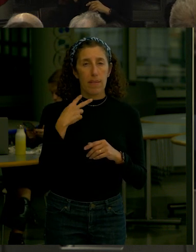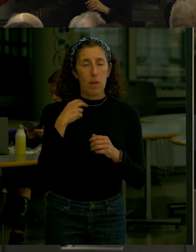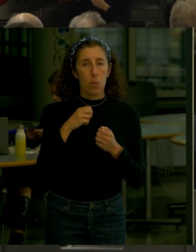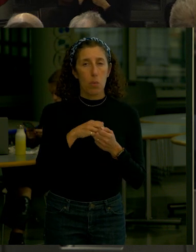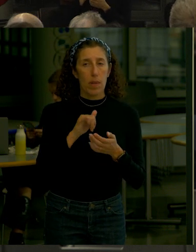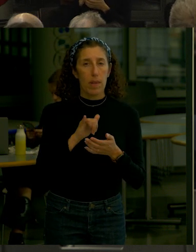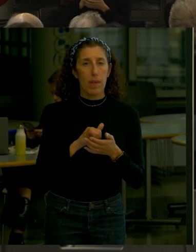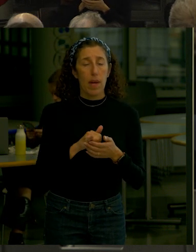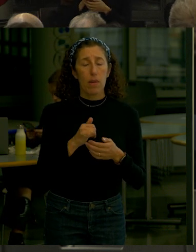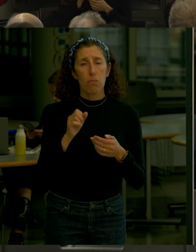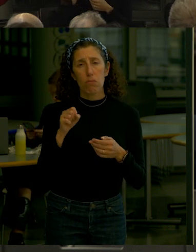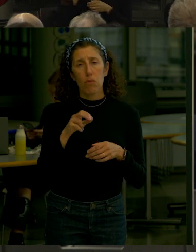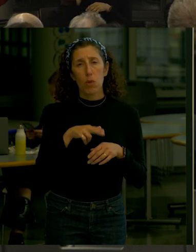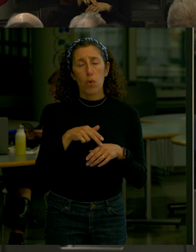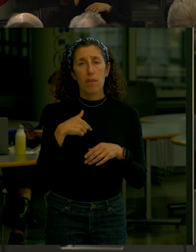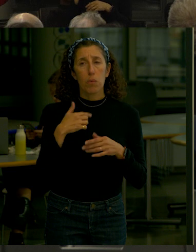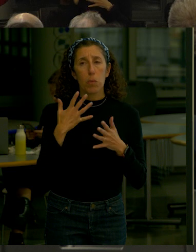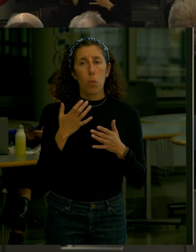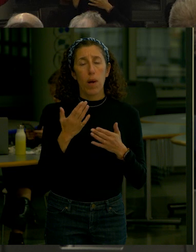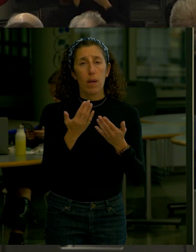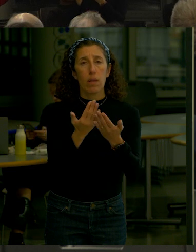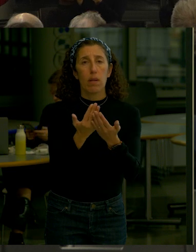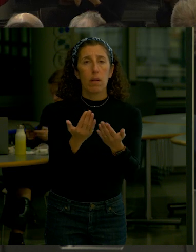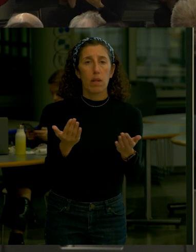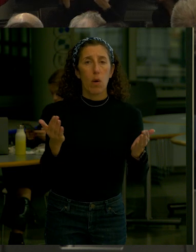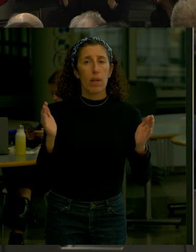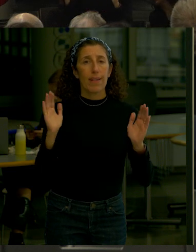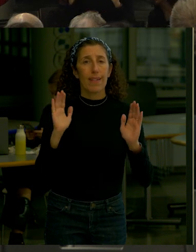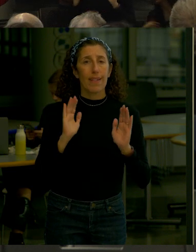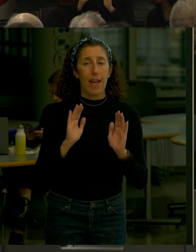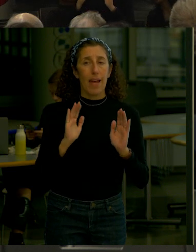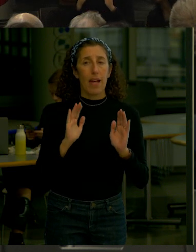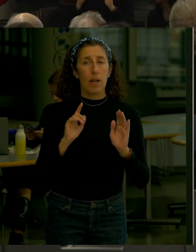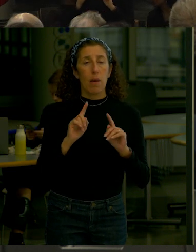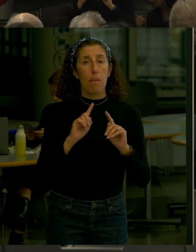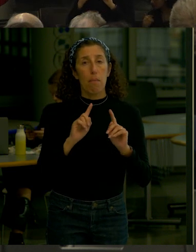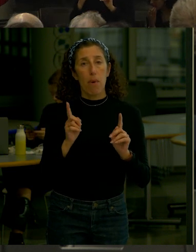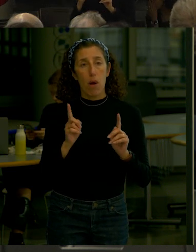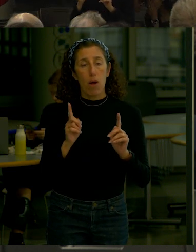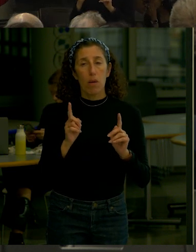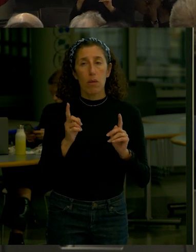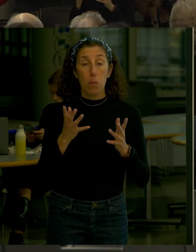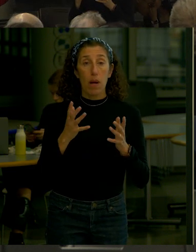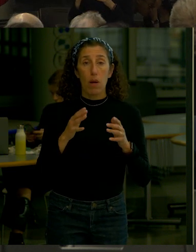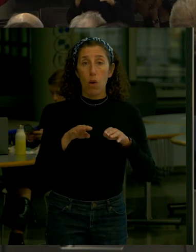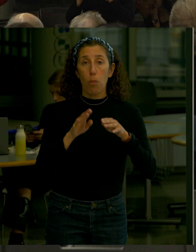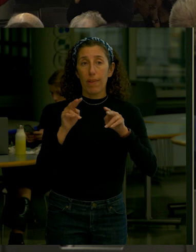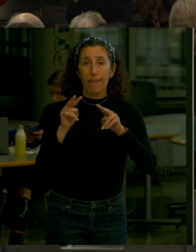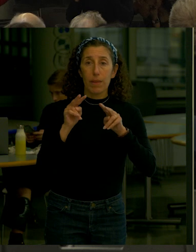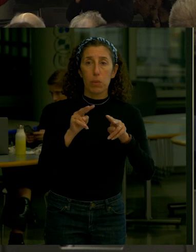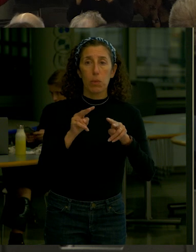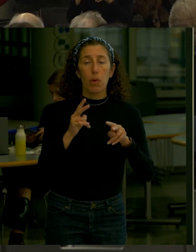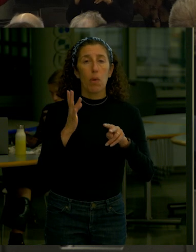looking to maintain open views the narrow part inland So why not move the alignment